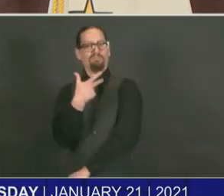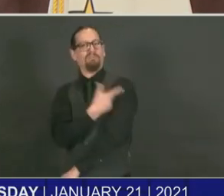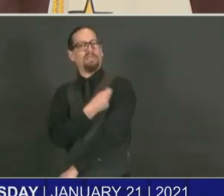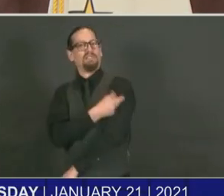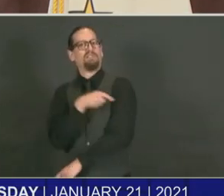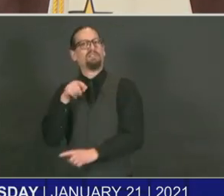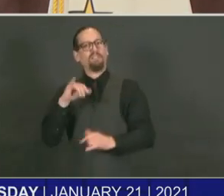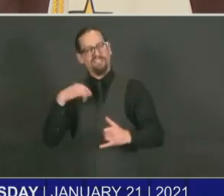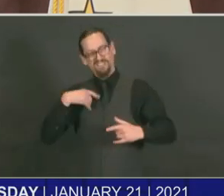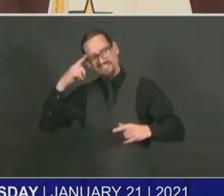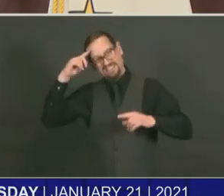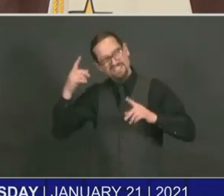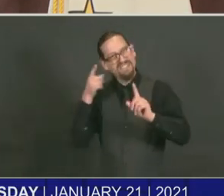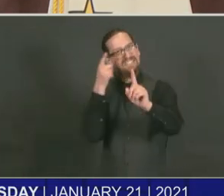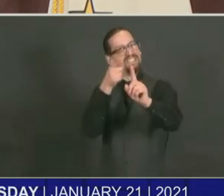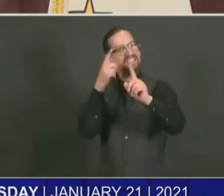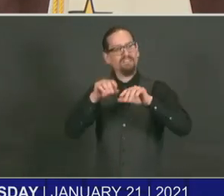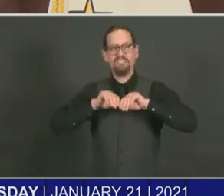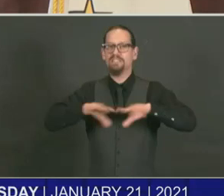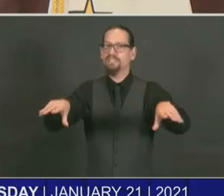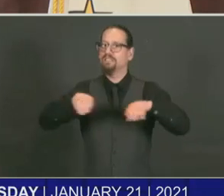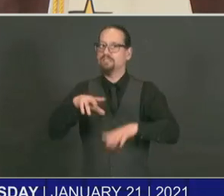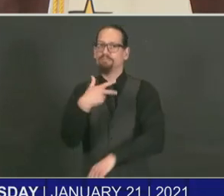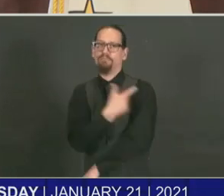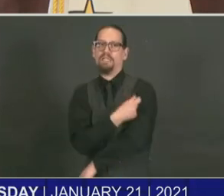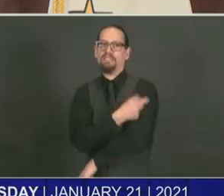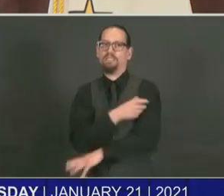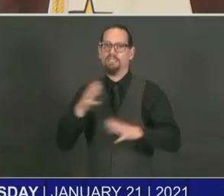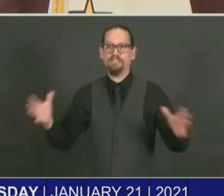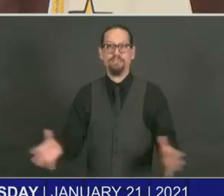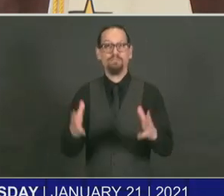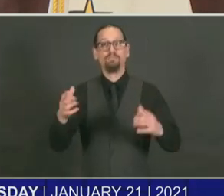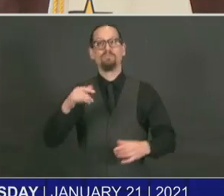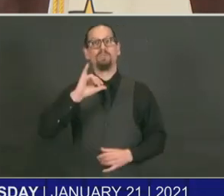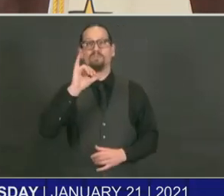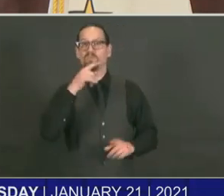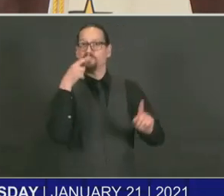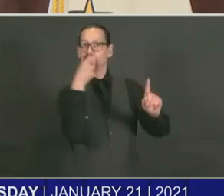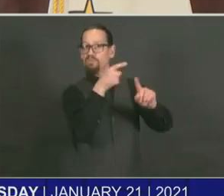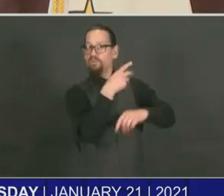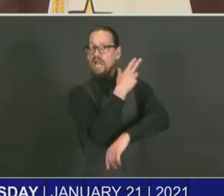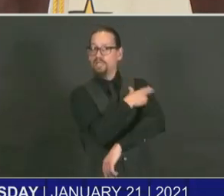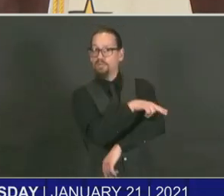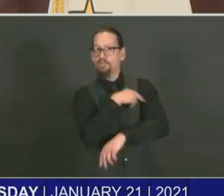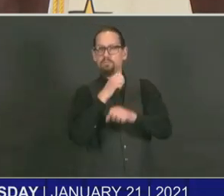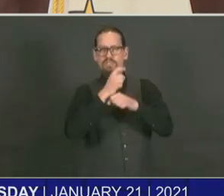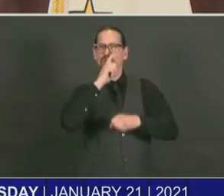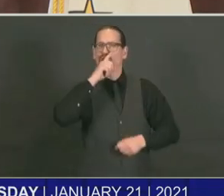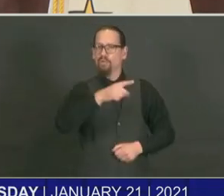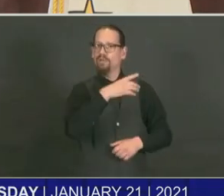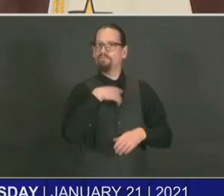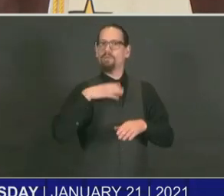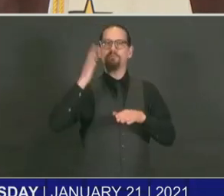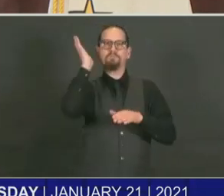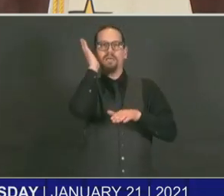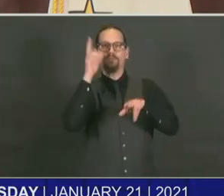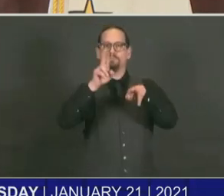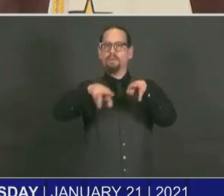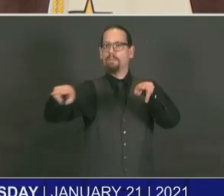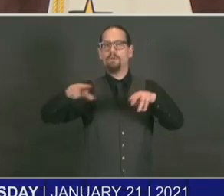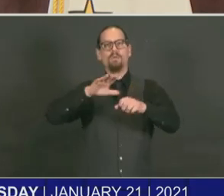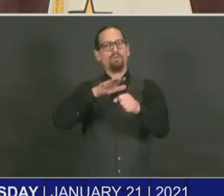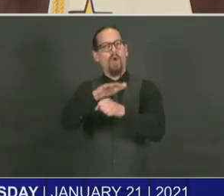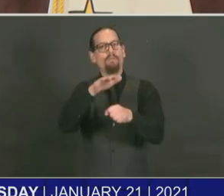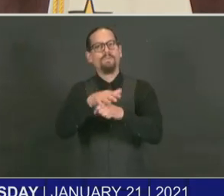us to protect our healthcare system capacity, which we need to be able to ensure is in place.